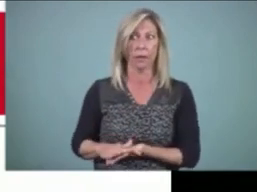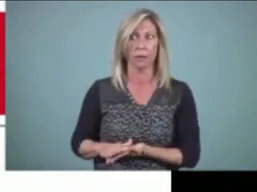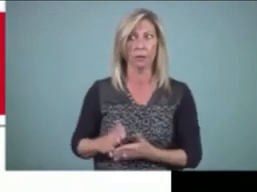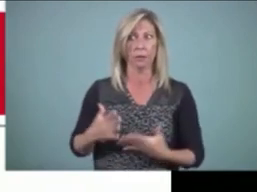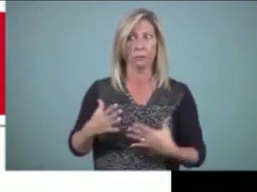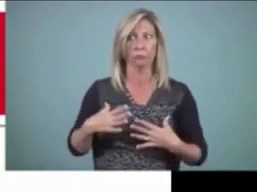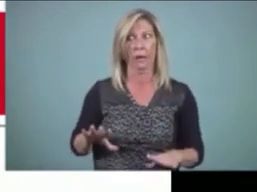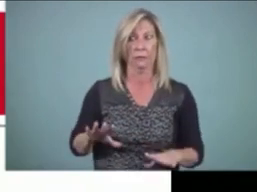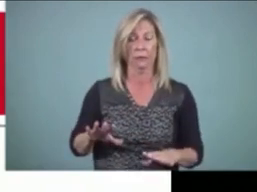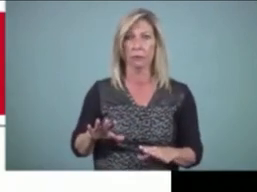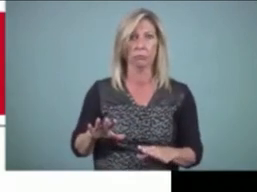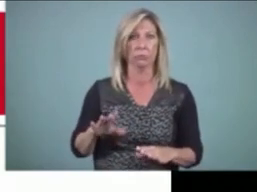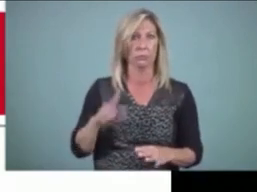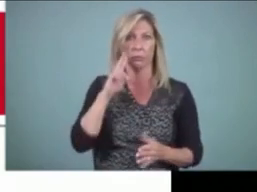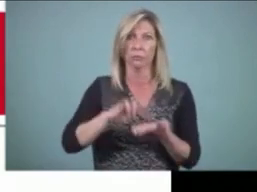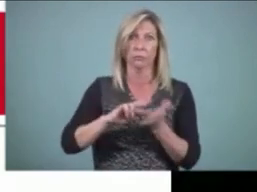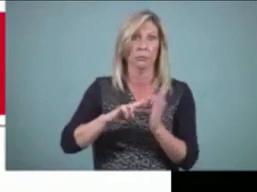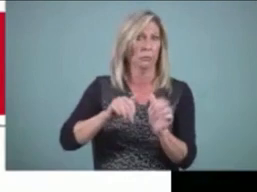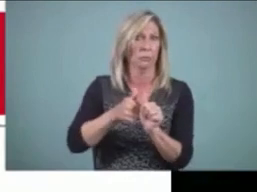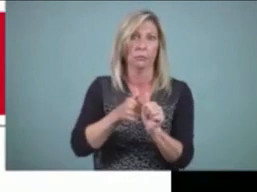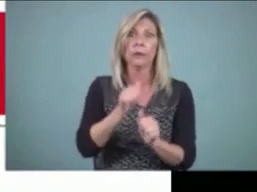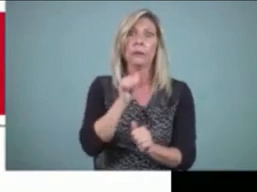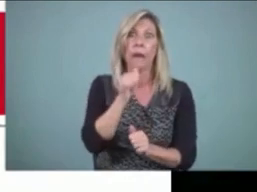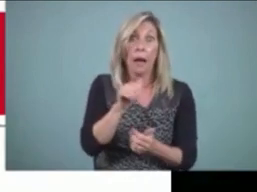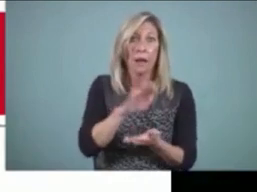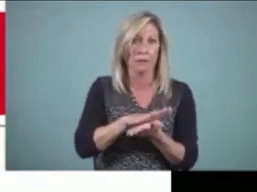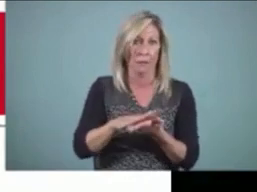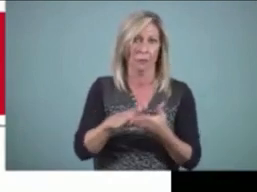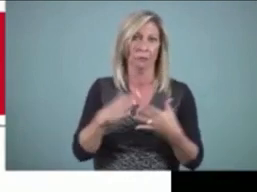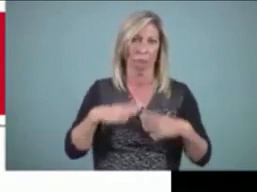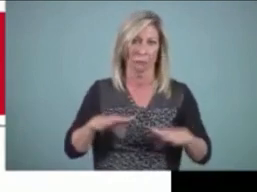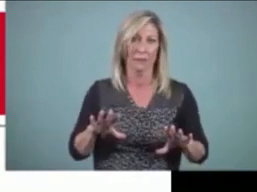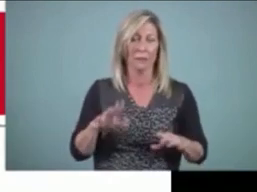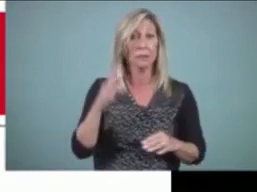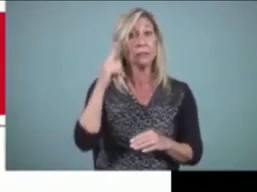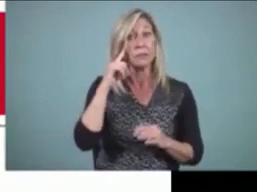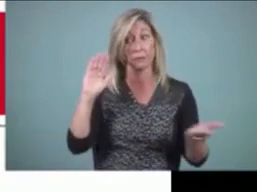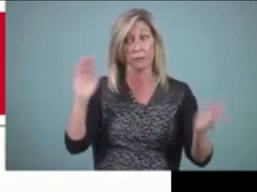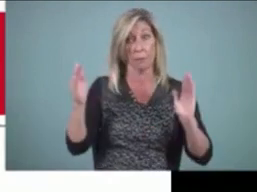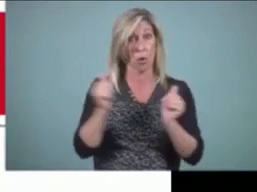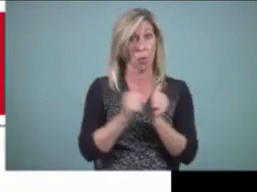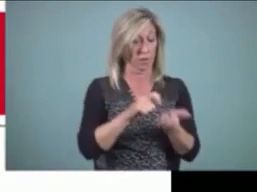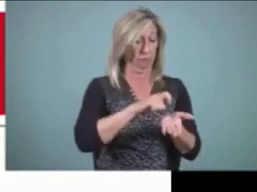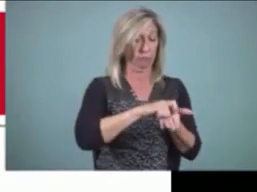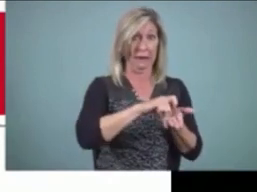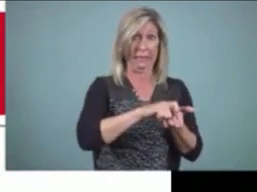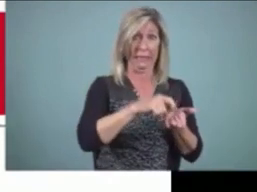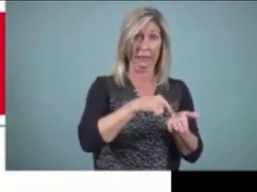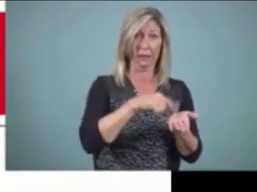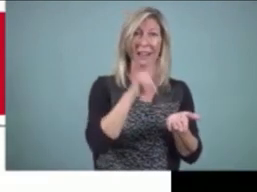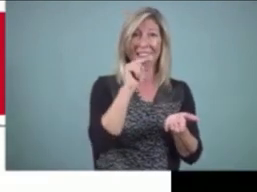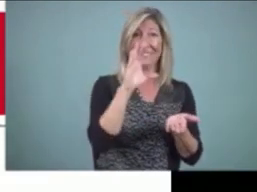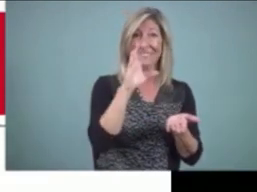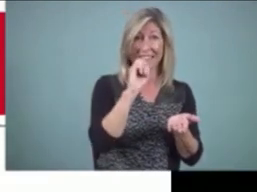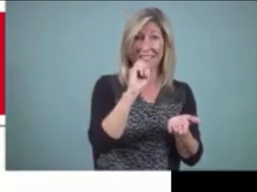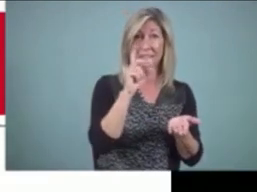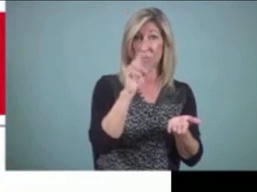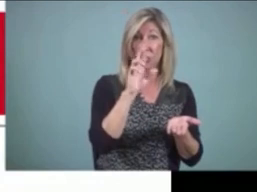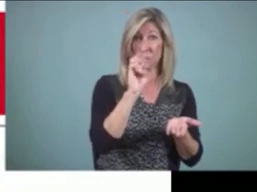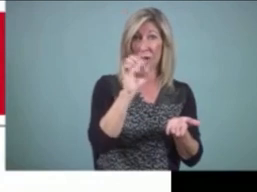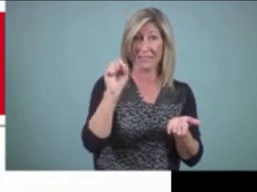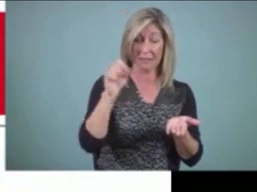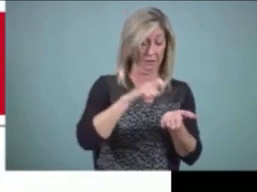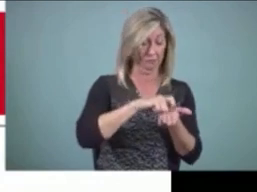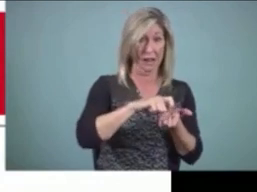than if you just wrote down the words nice dress. So think about this for a second. If you're writing